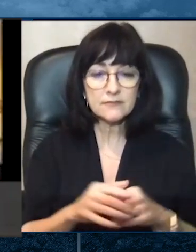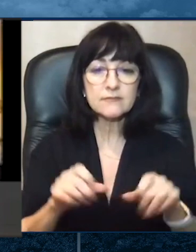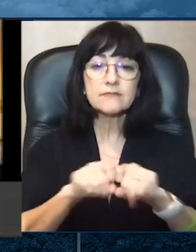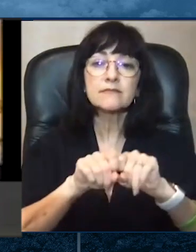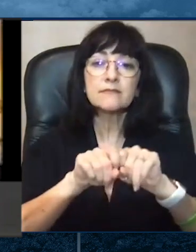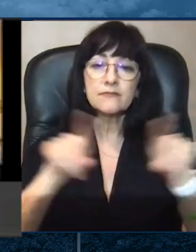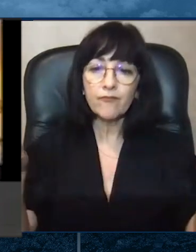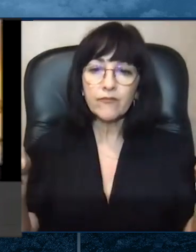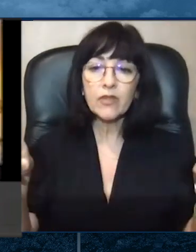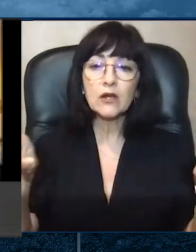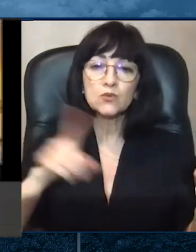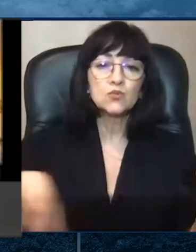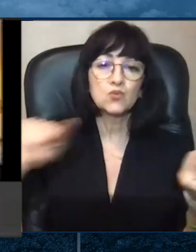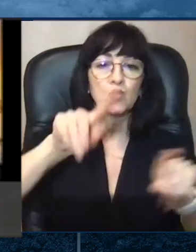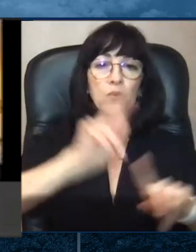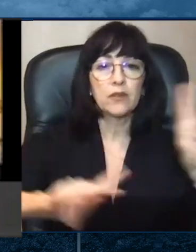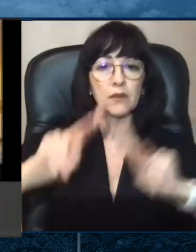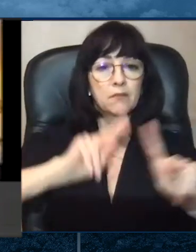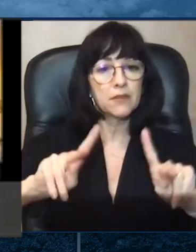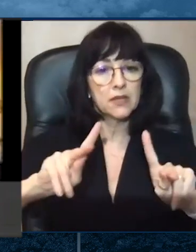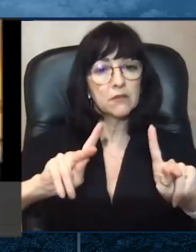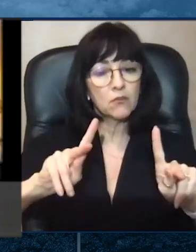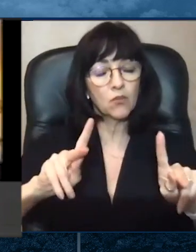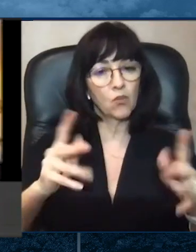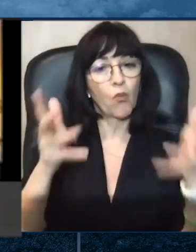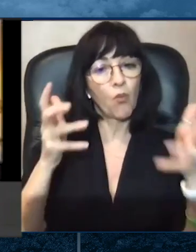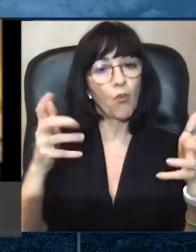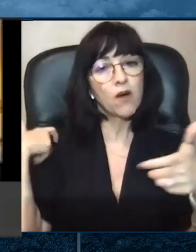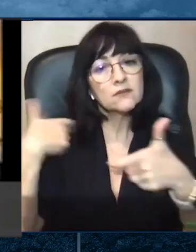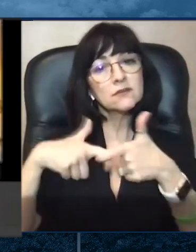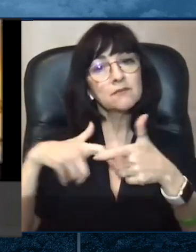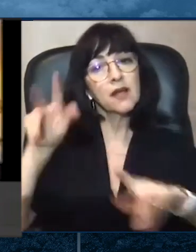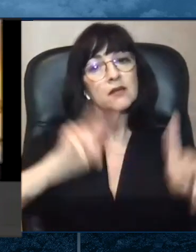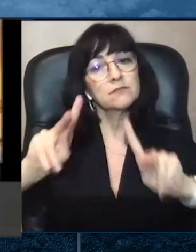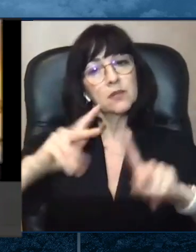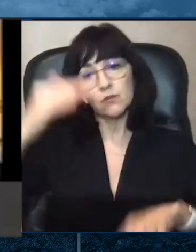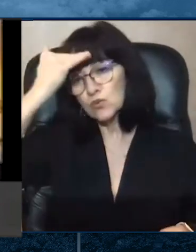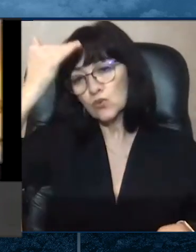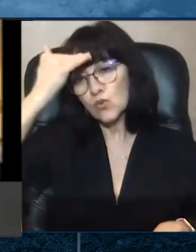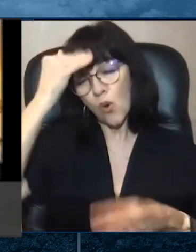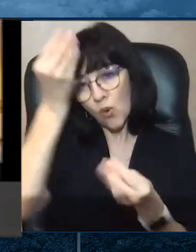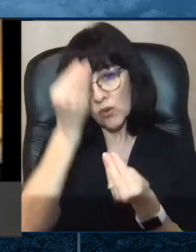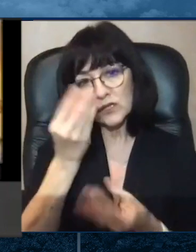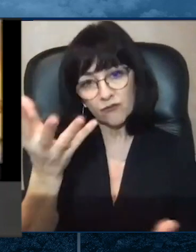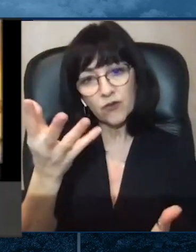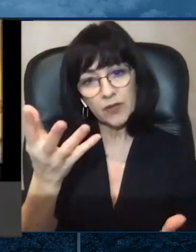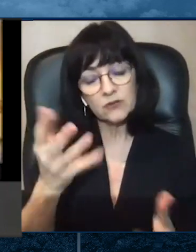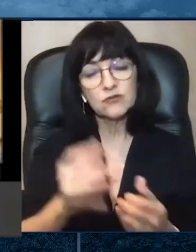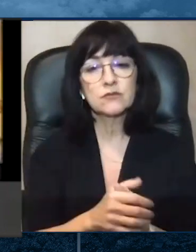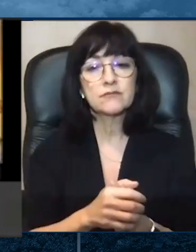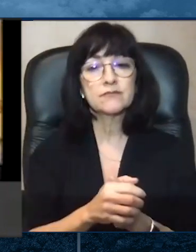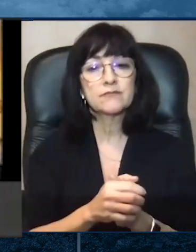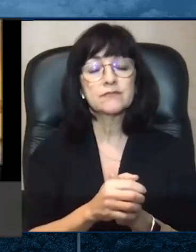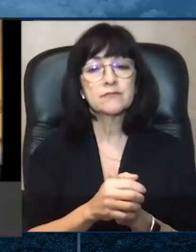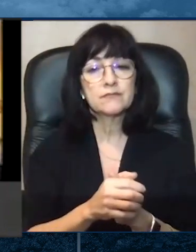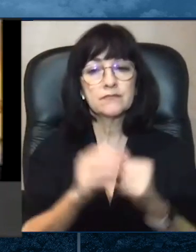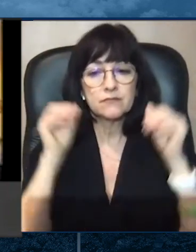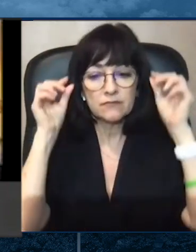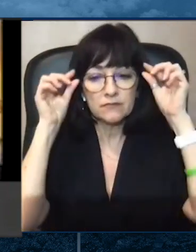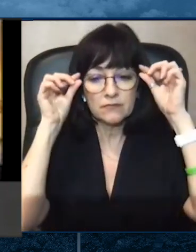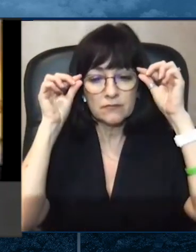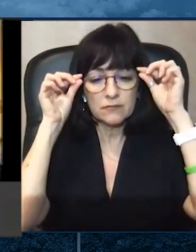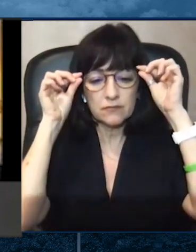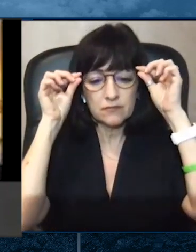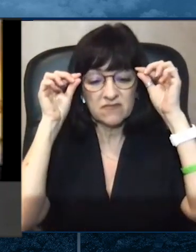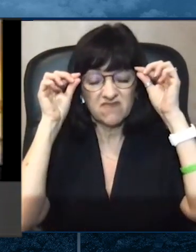muchos trabajadores americanos y los inmigrantes indocumentados es que no pueden contar con la red